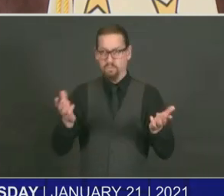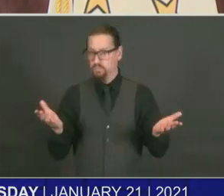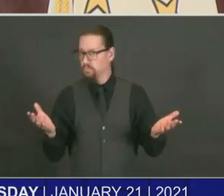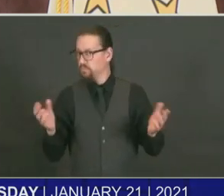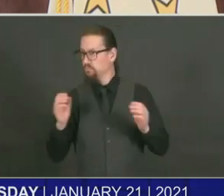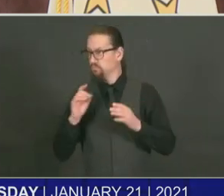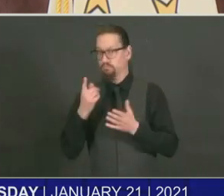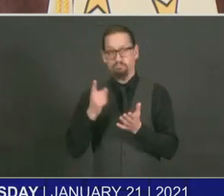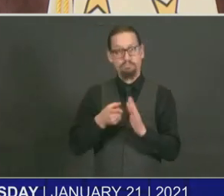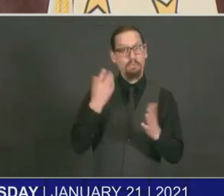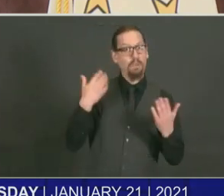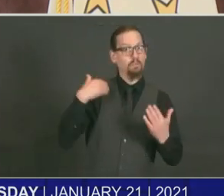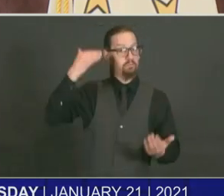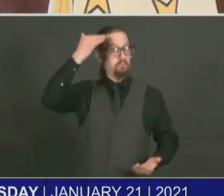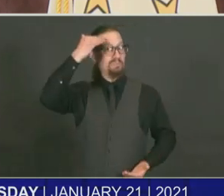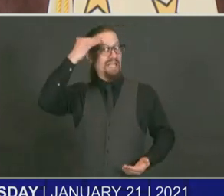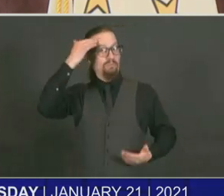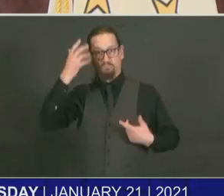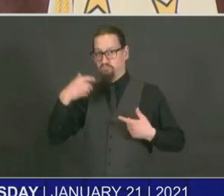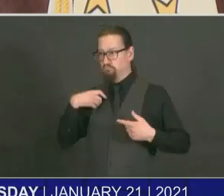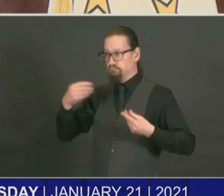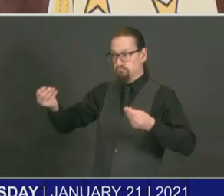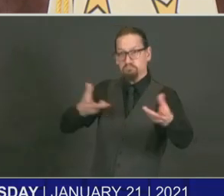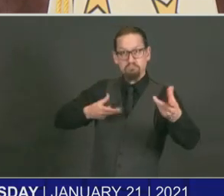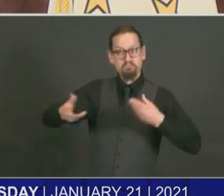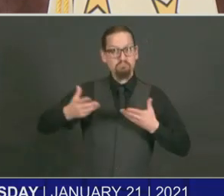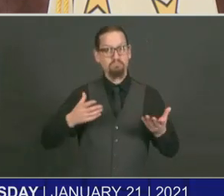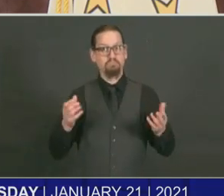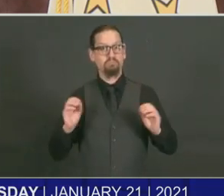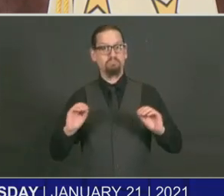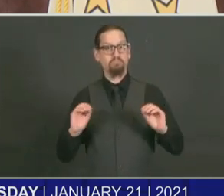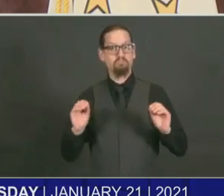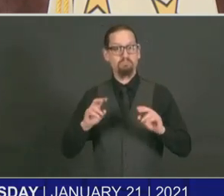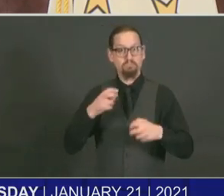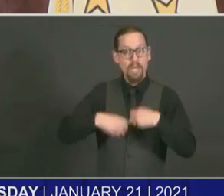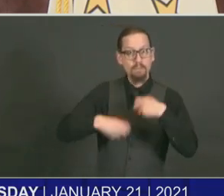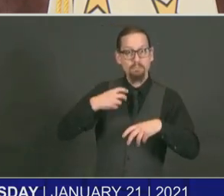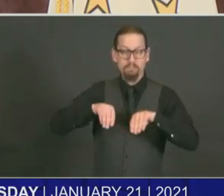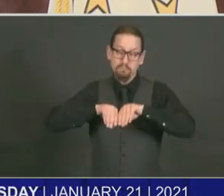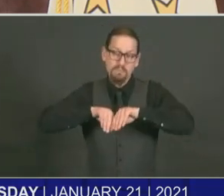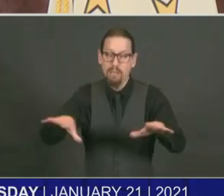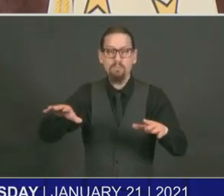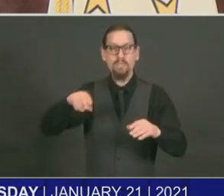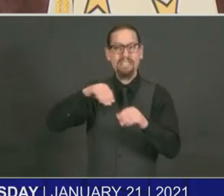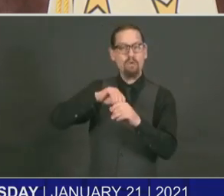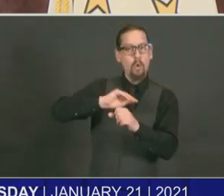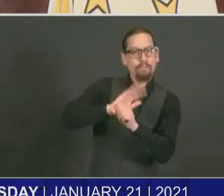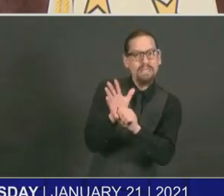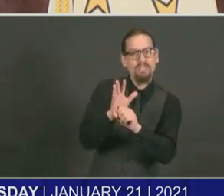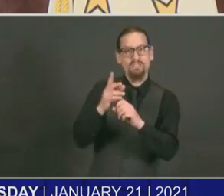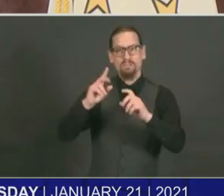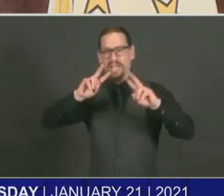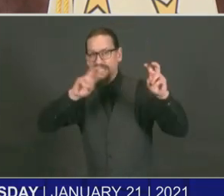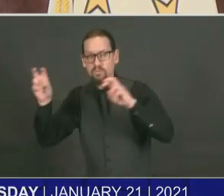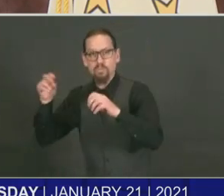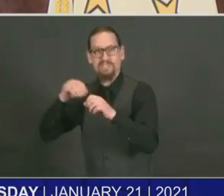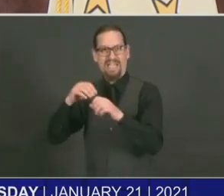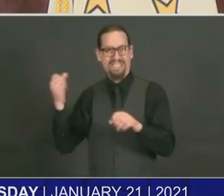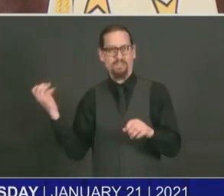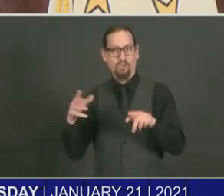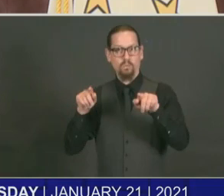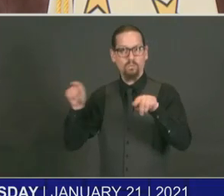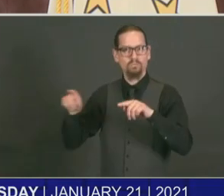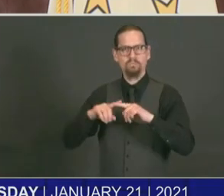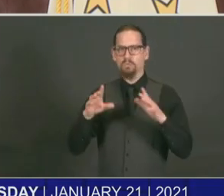to operate at a limited capacity in a safe manner that has been allowed to operate and actually